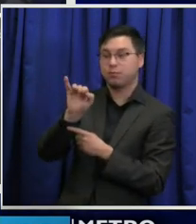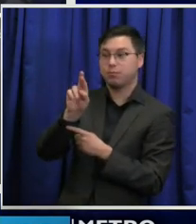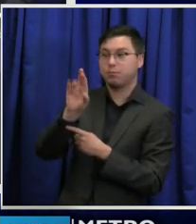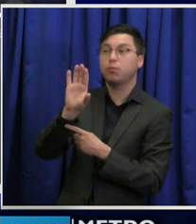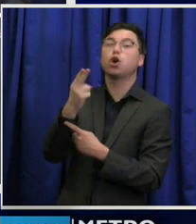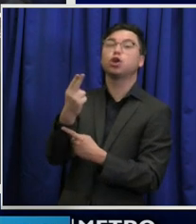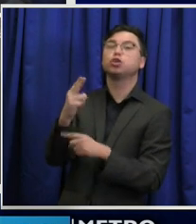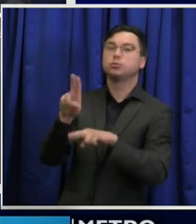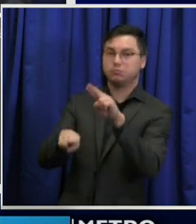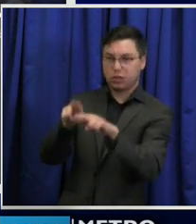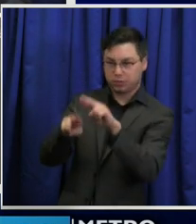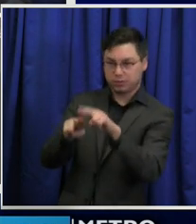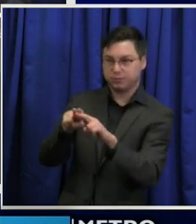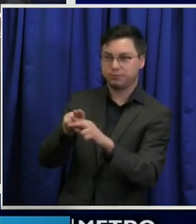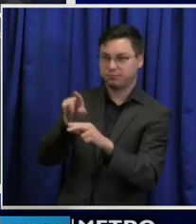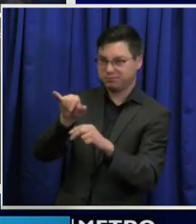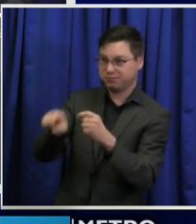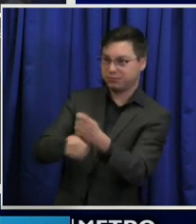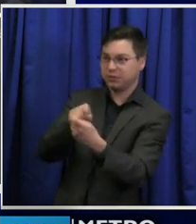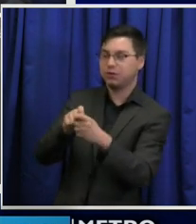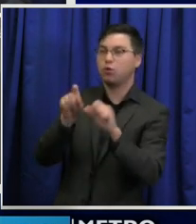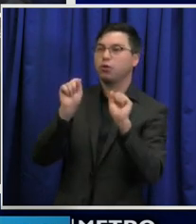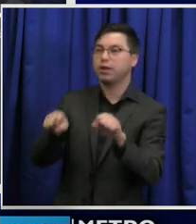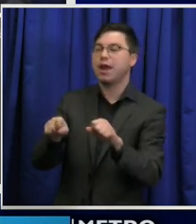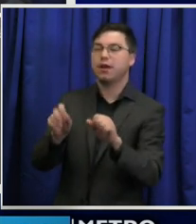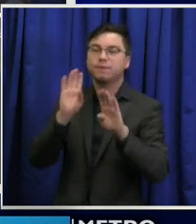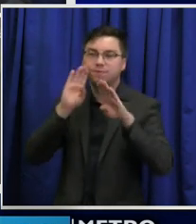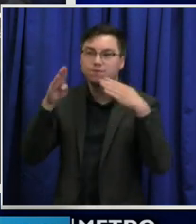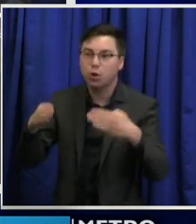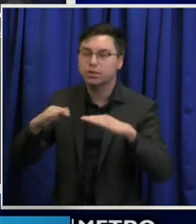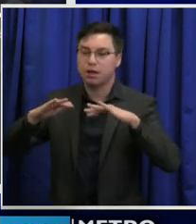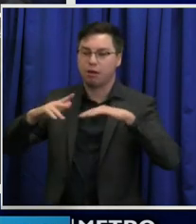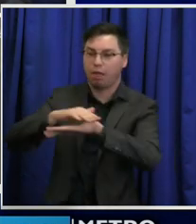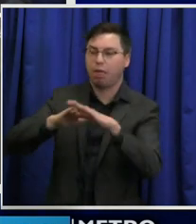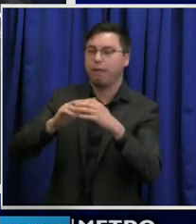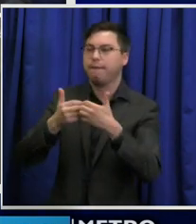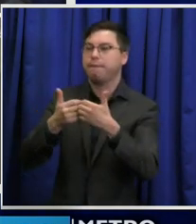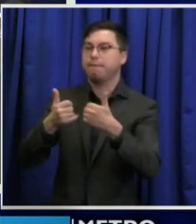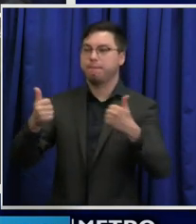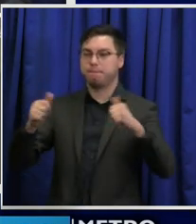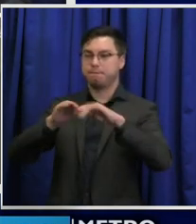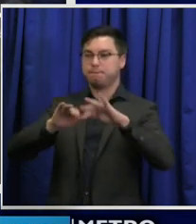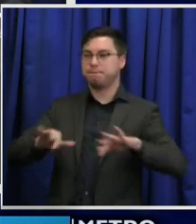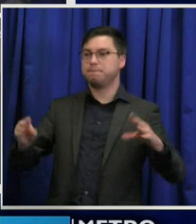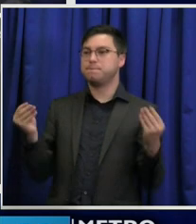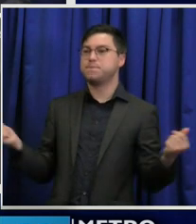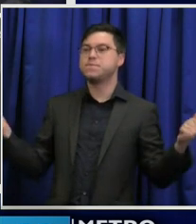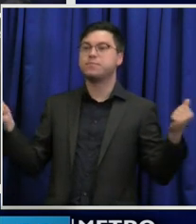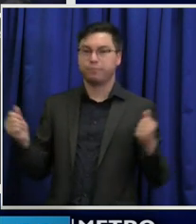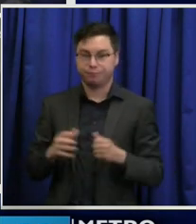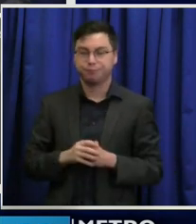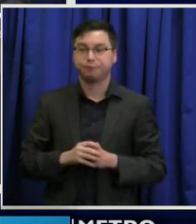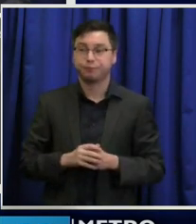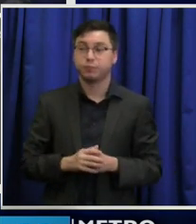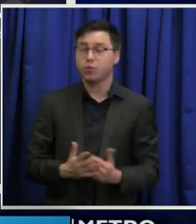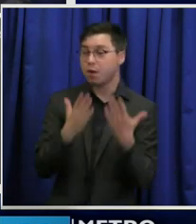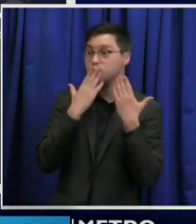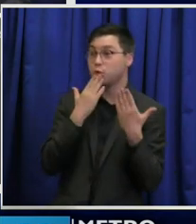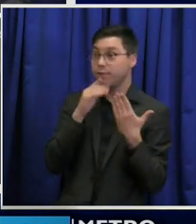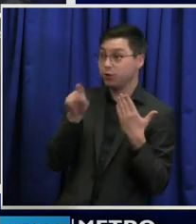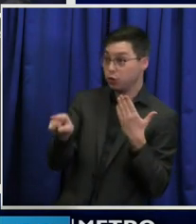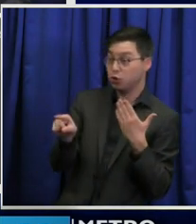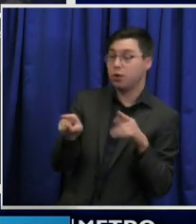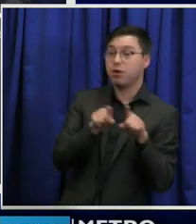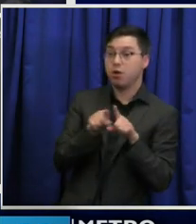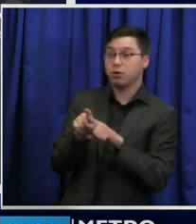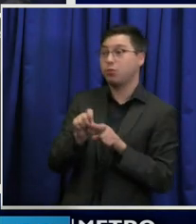anti-clustering. And again, I'm grateful to you and also citizens go to